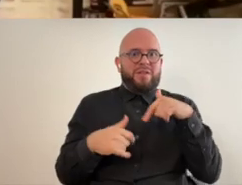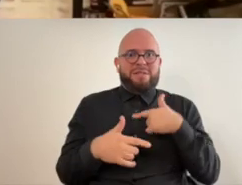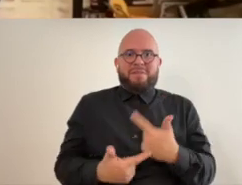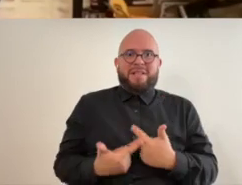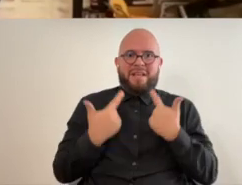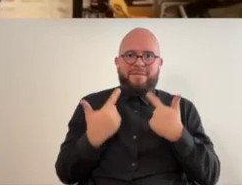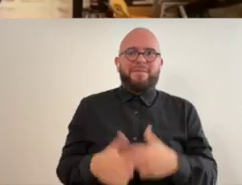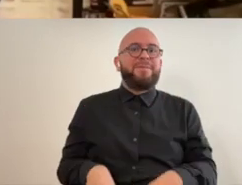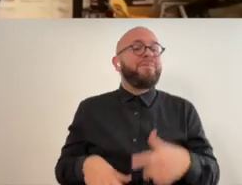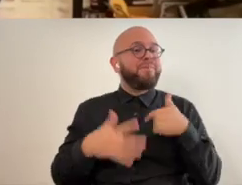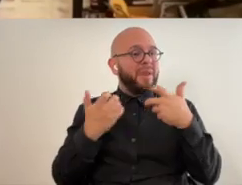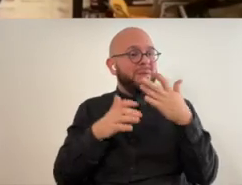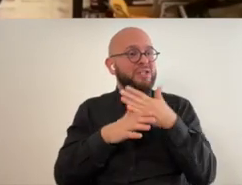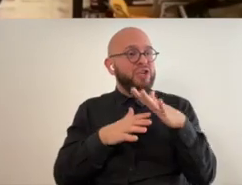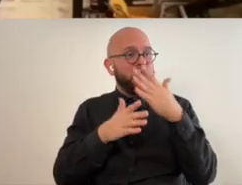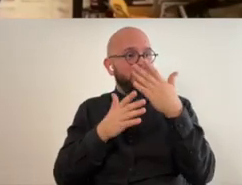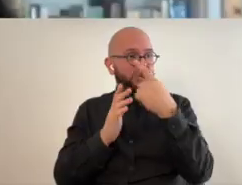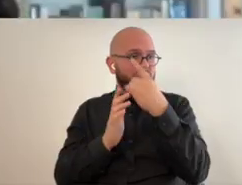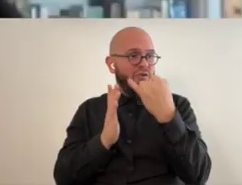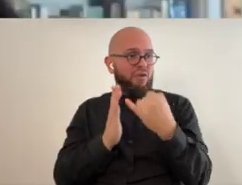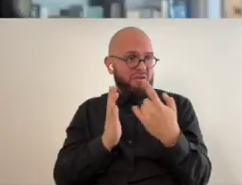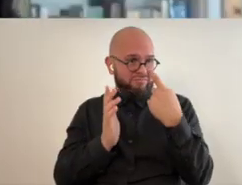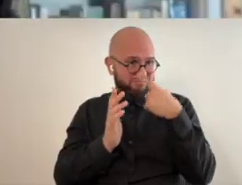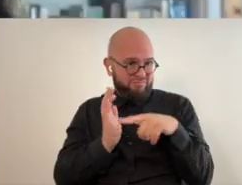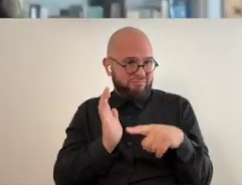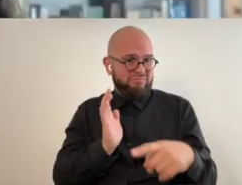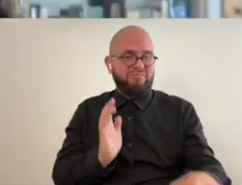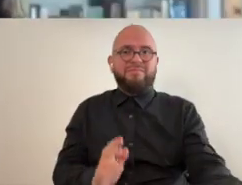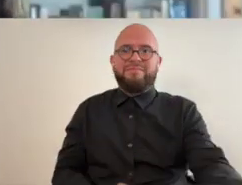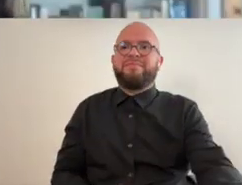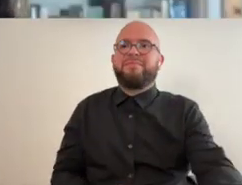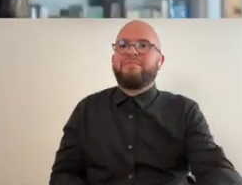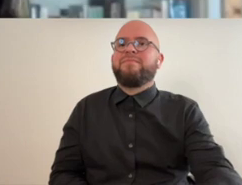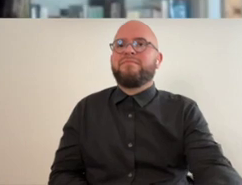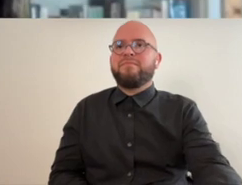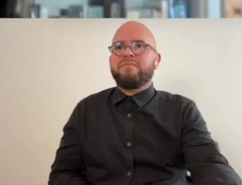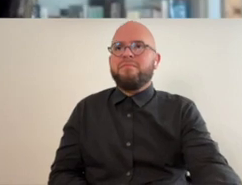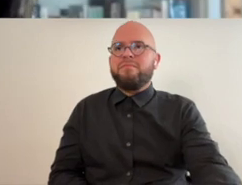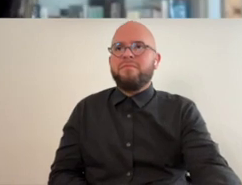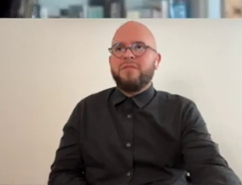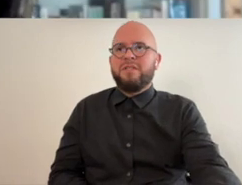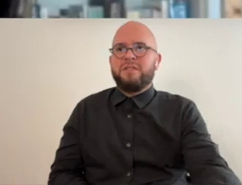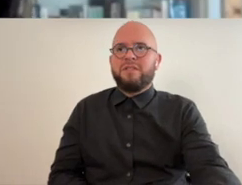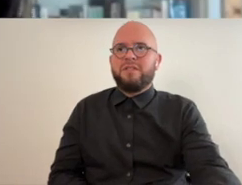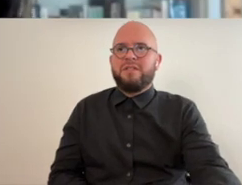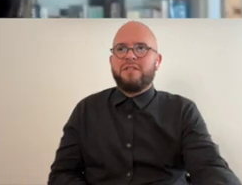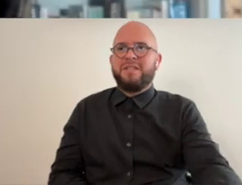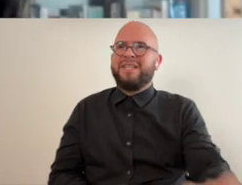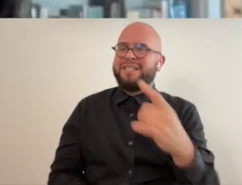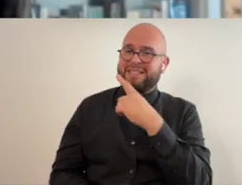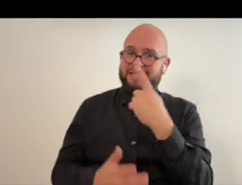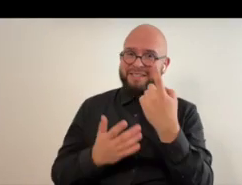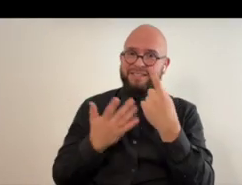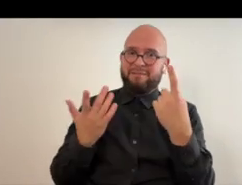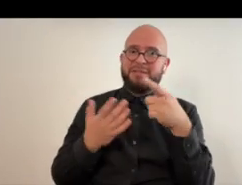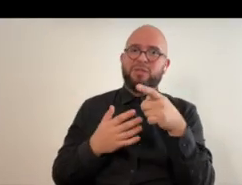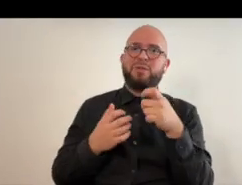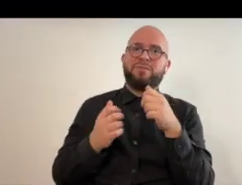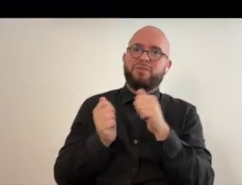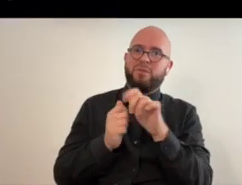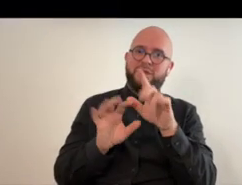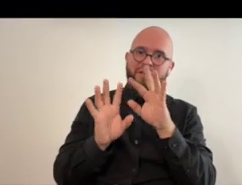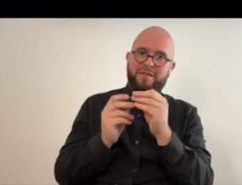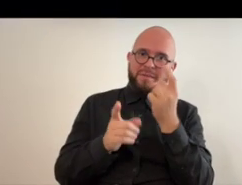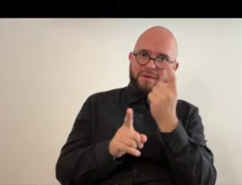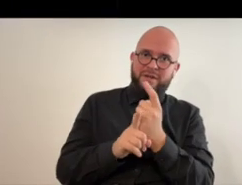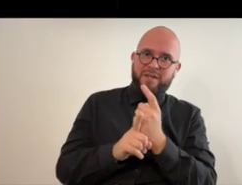very grateful and so now this is my life i wanted to share the piece that you were doing if you don't mind the lovely piece for the show this is something